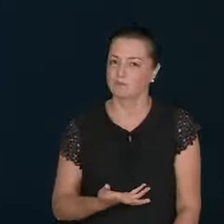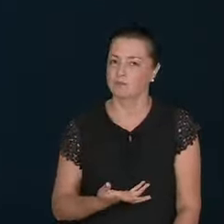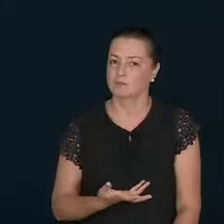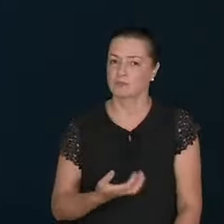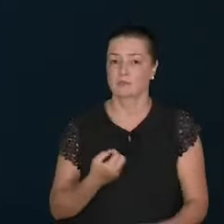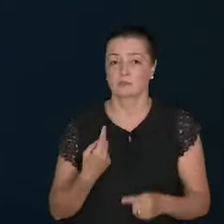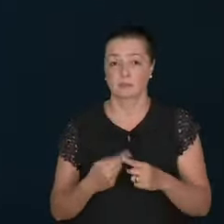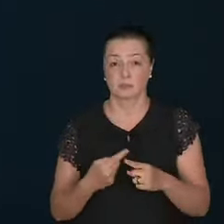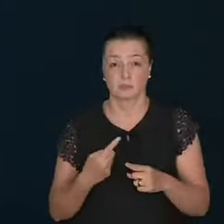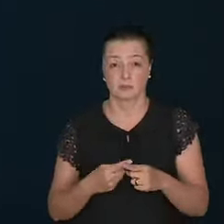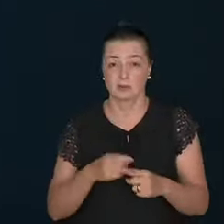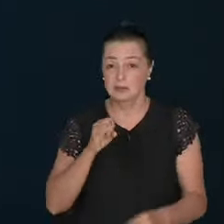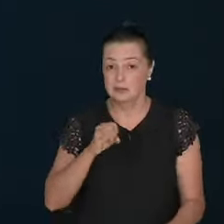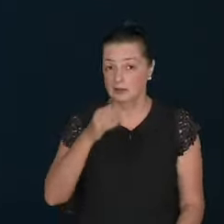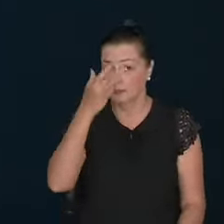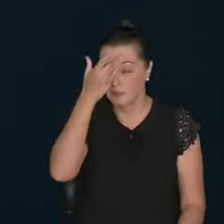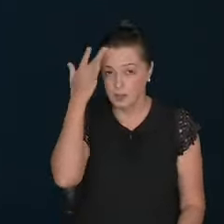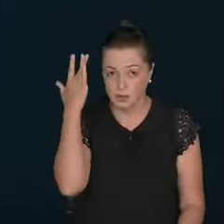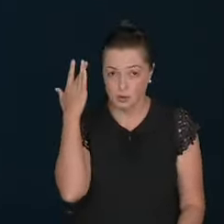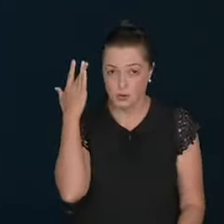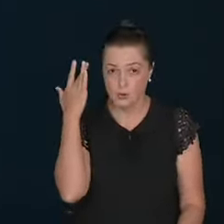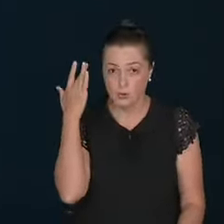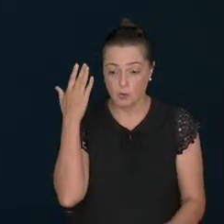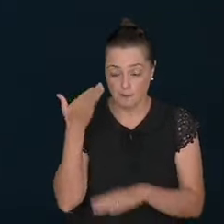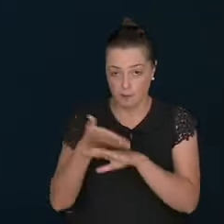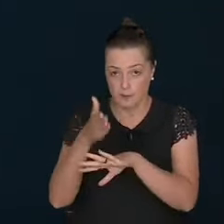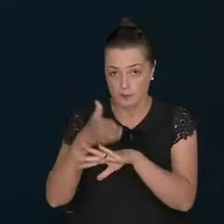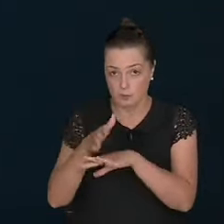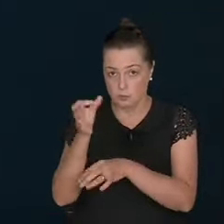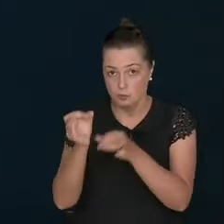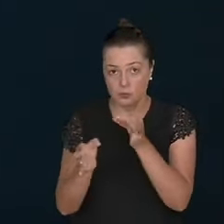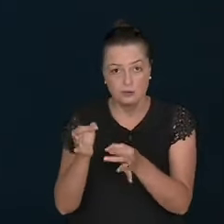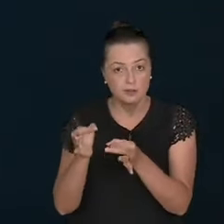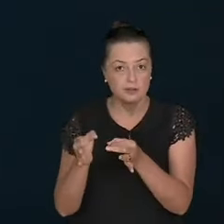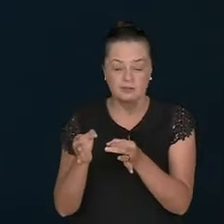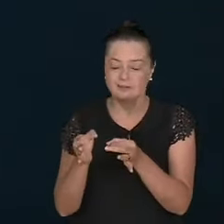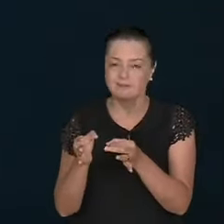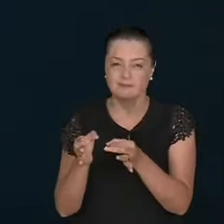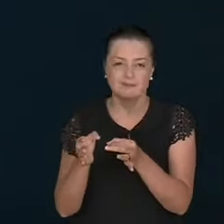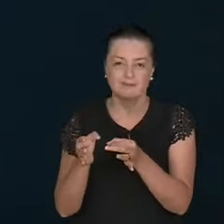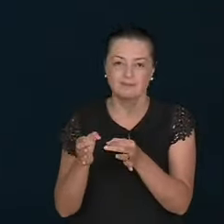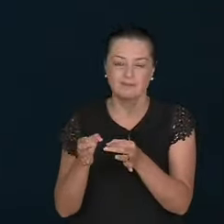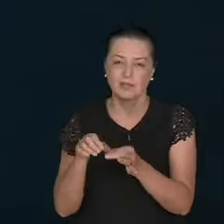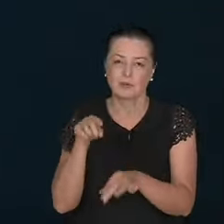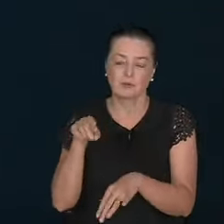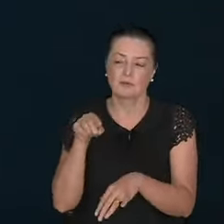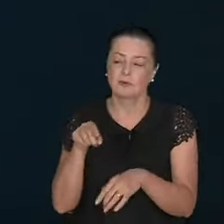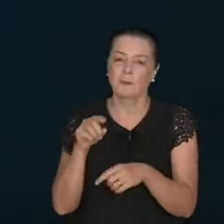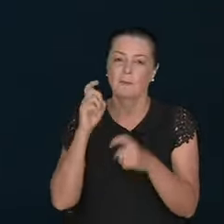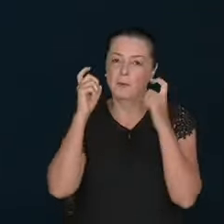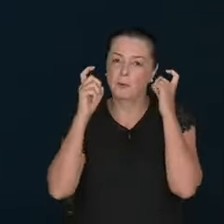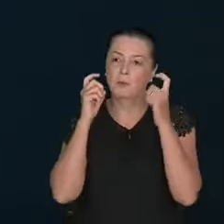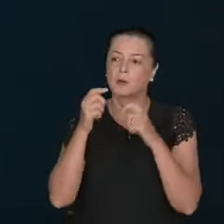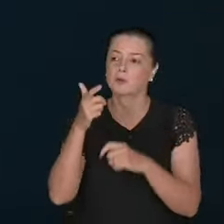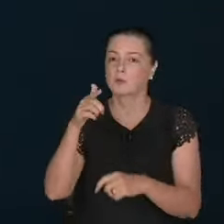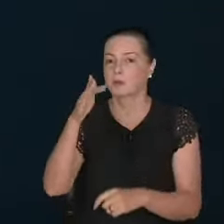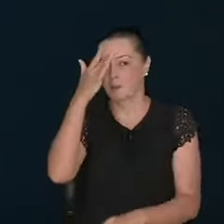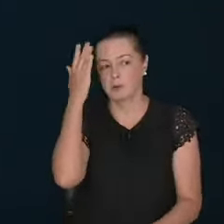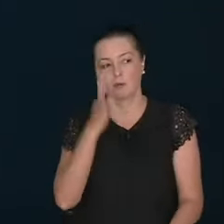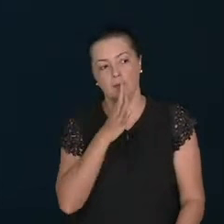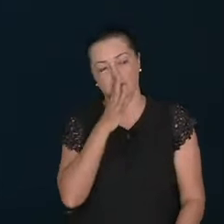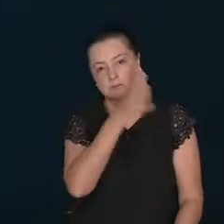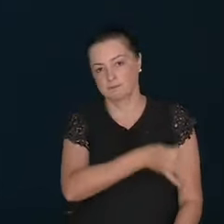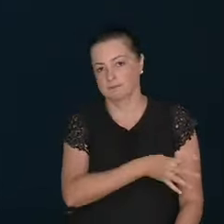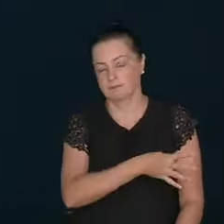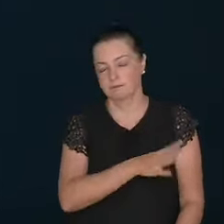Because. Who is righteous. Don't need. To defend. Themselves. Let they accuse. Let the accusation. Be.